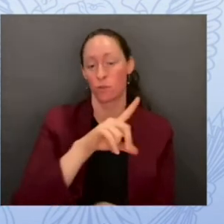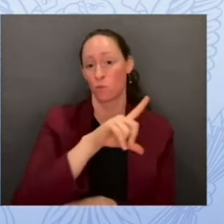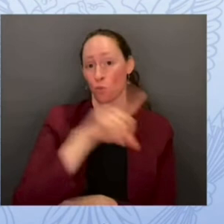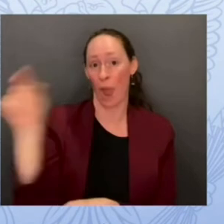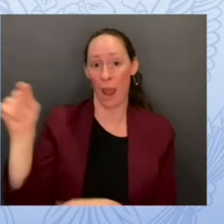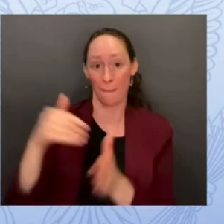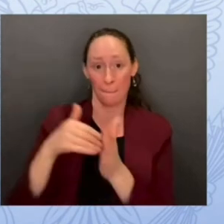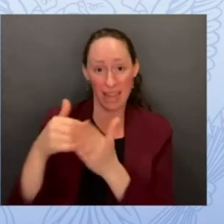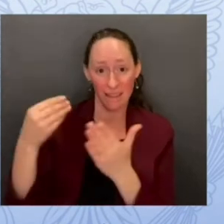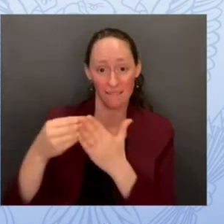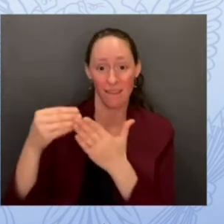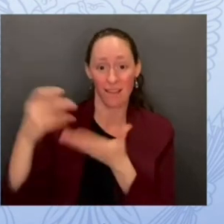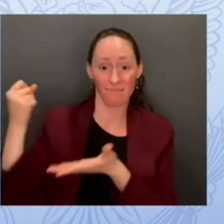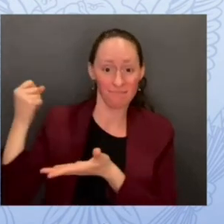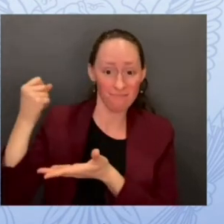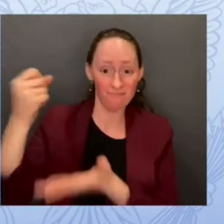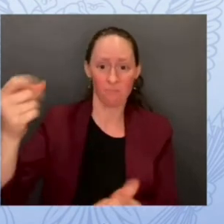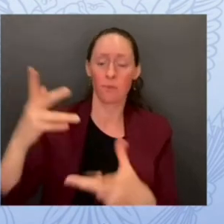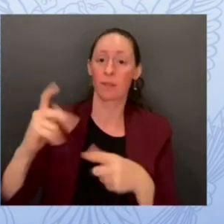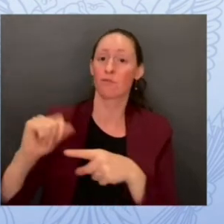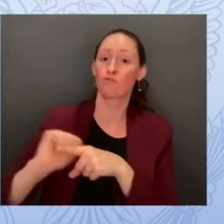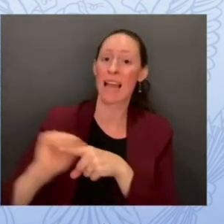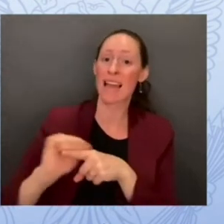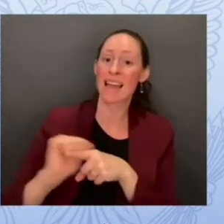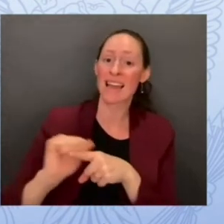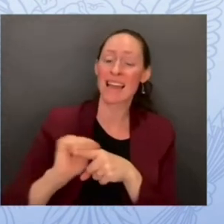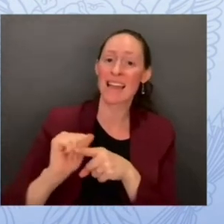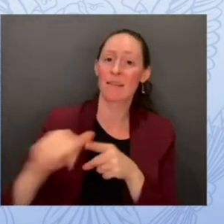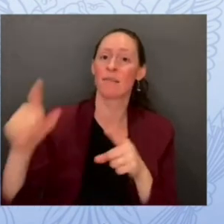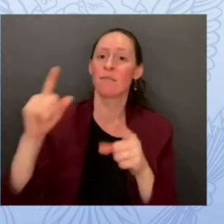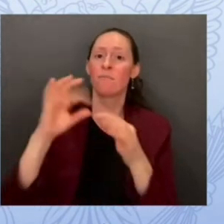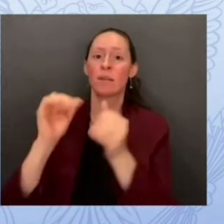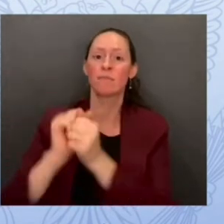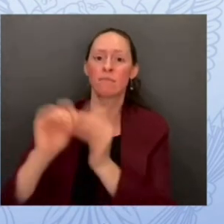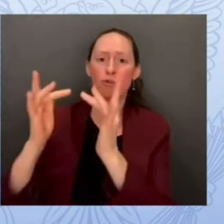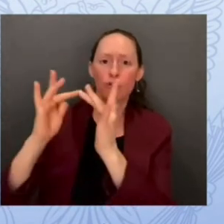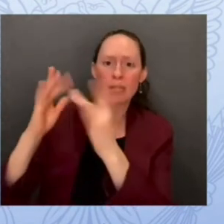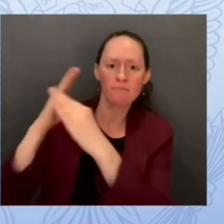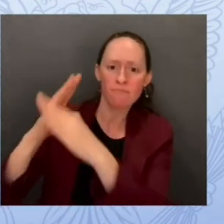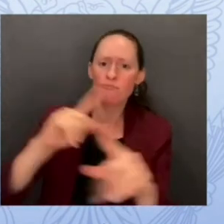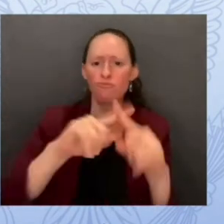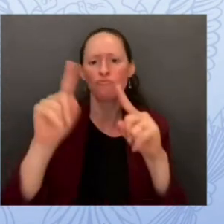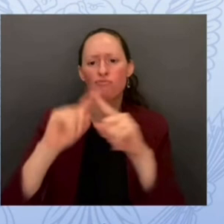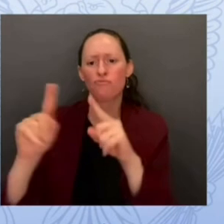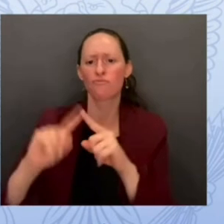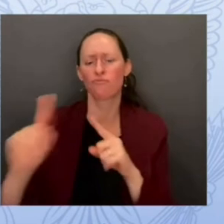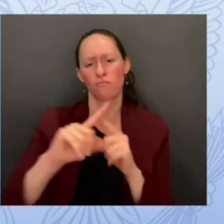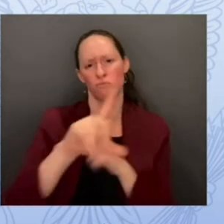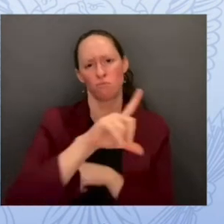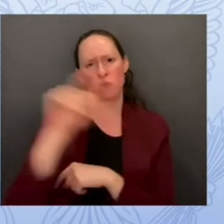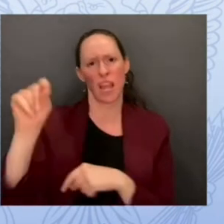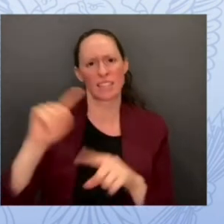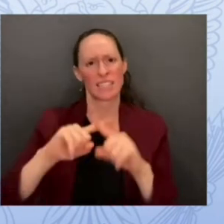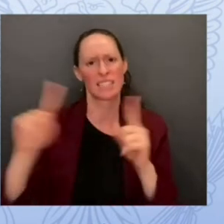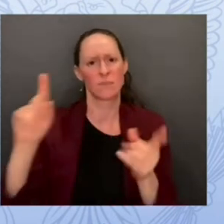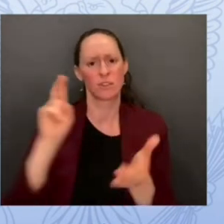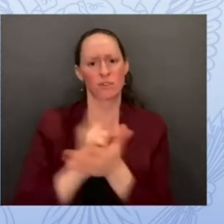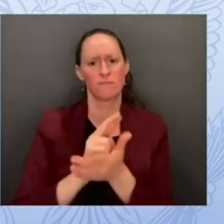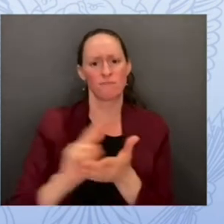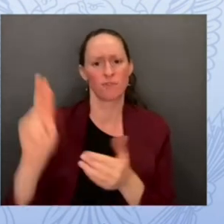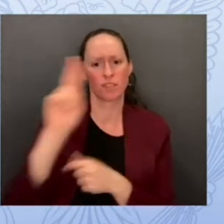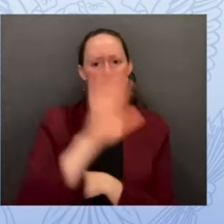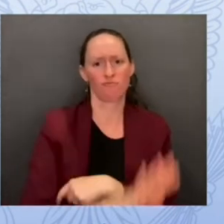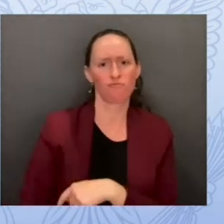university students at 20 universities across the country so they can go out into their communities and help harden local